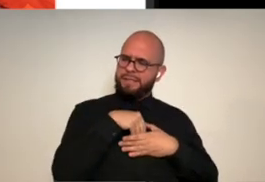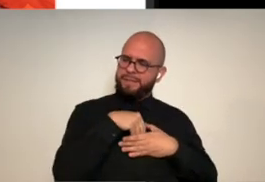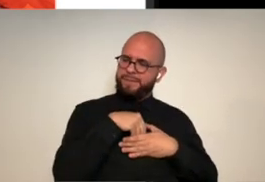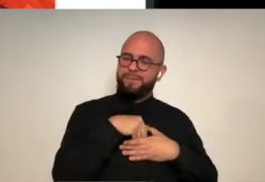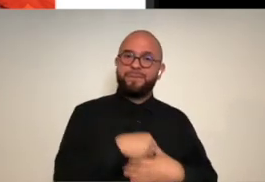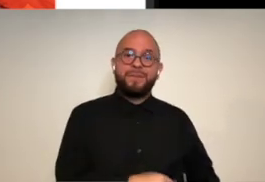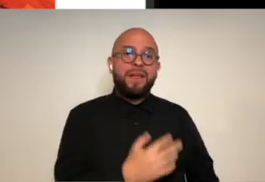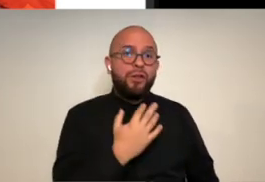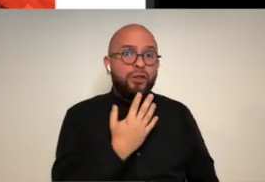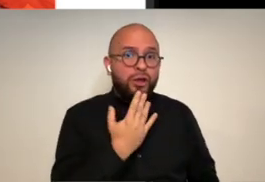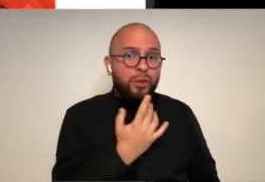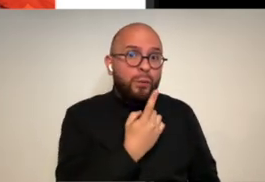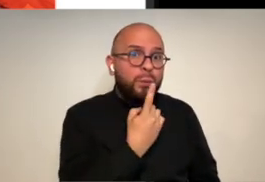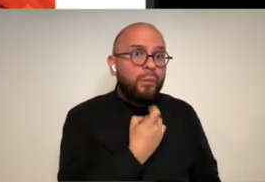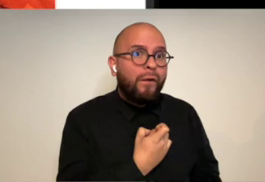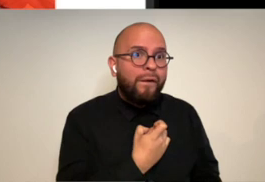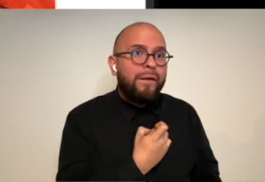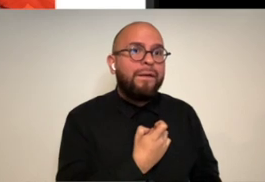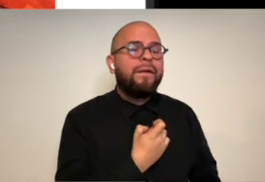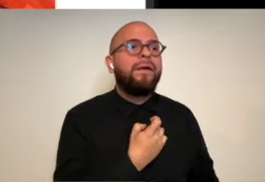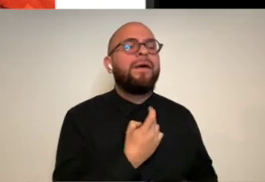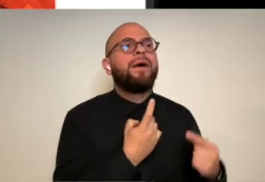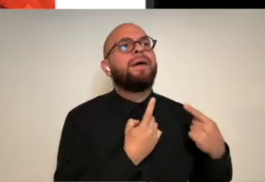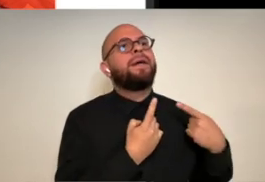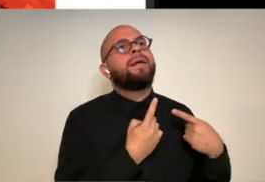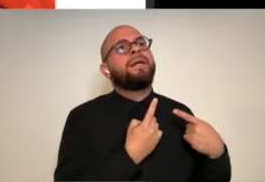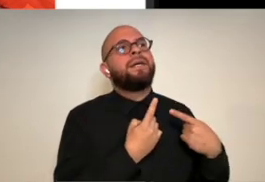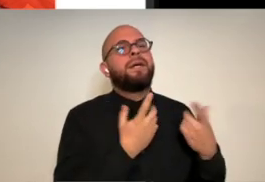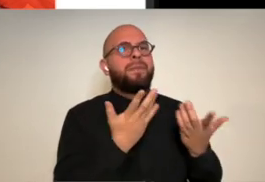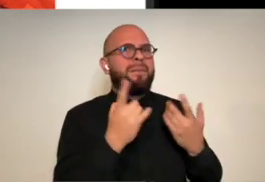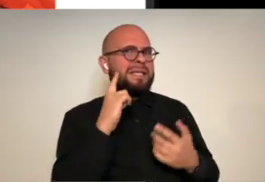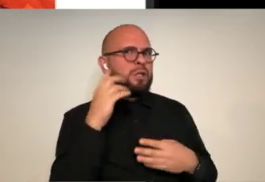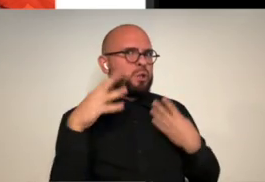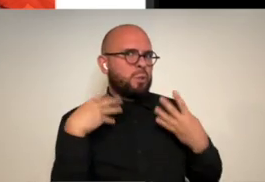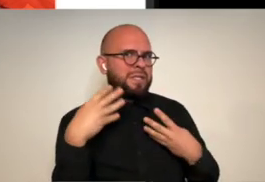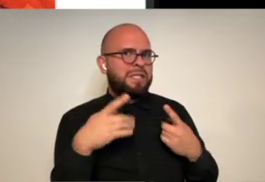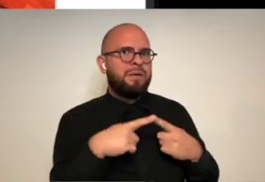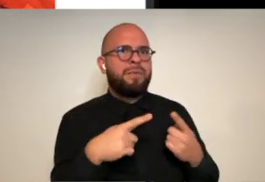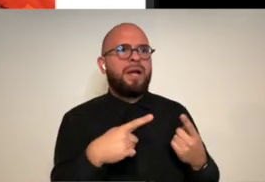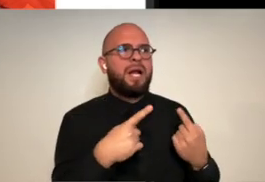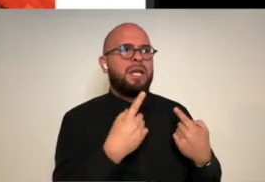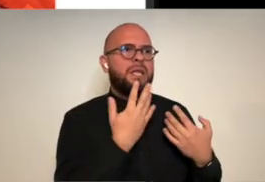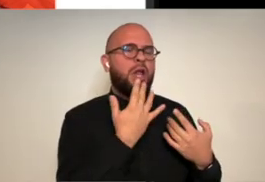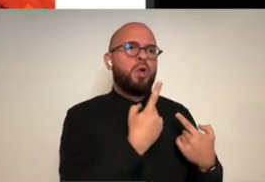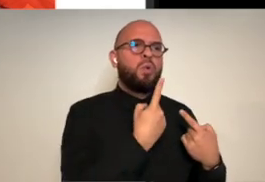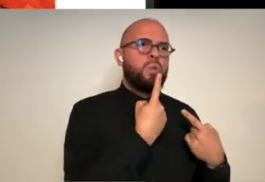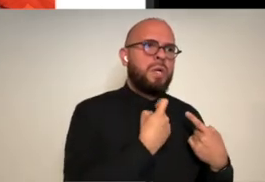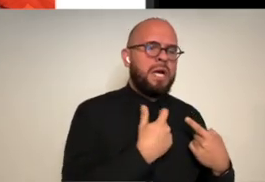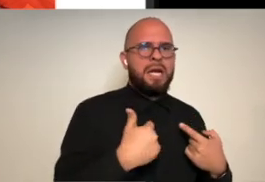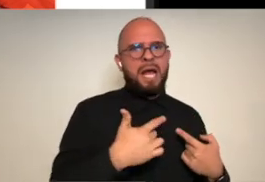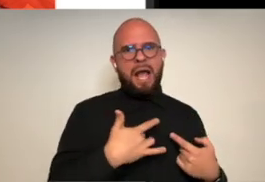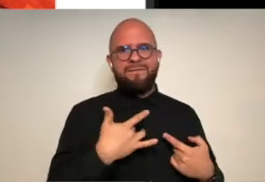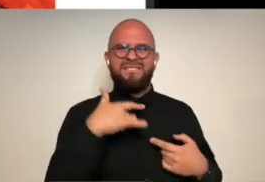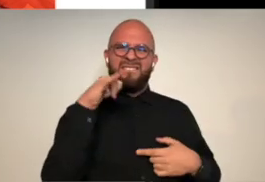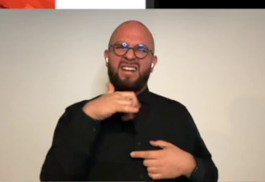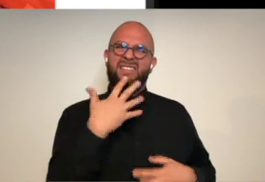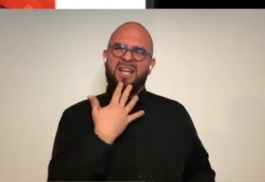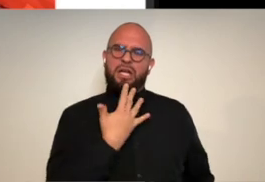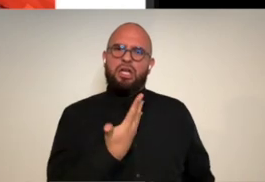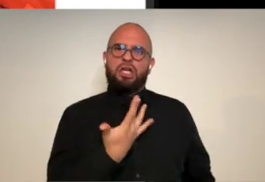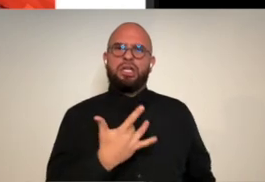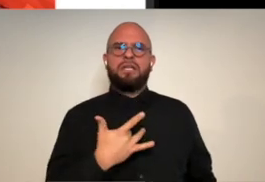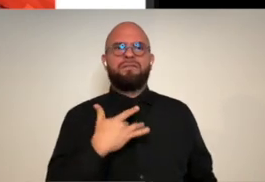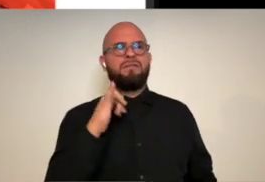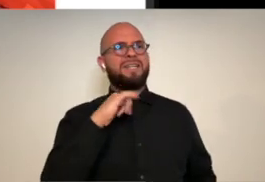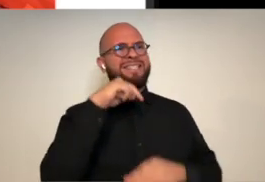what is in us and and the color red that was really the color i this is gonna sound crazy that's really the color